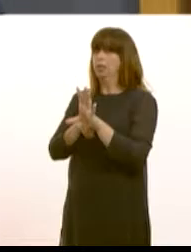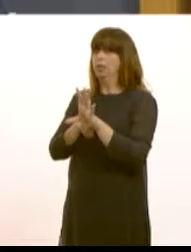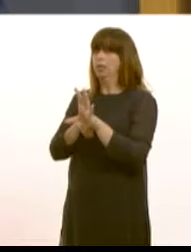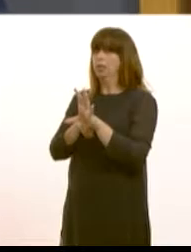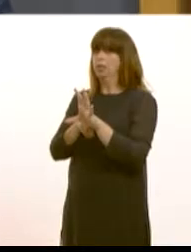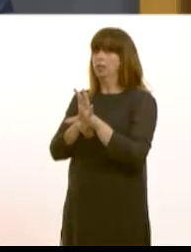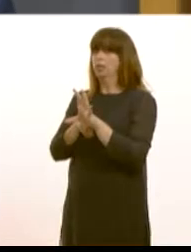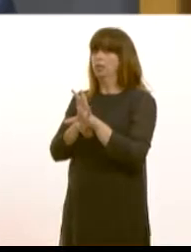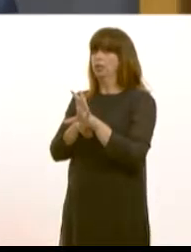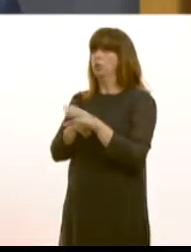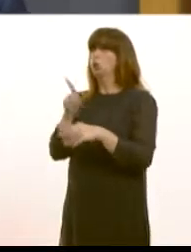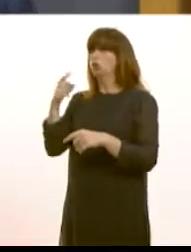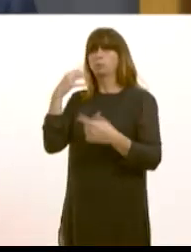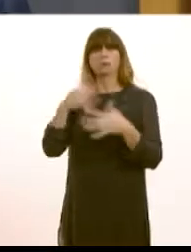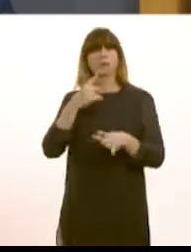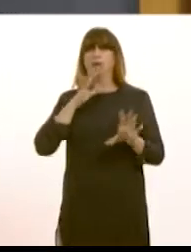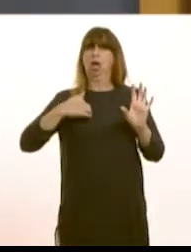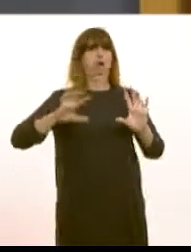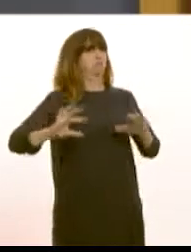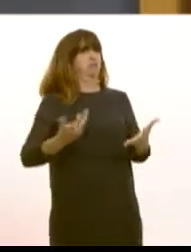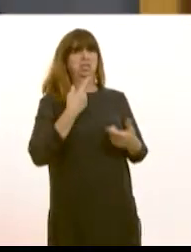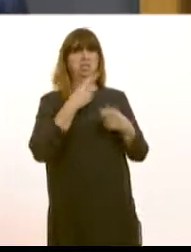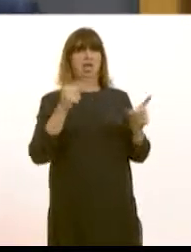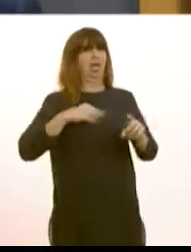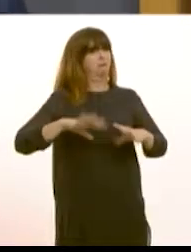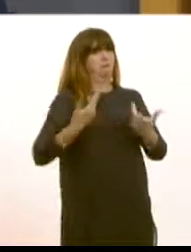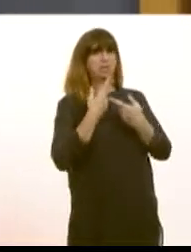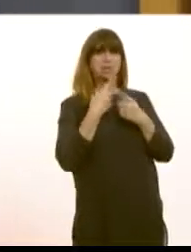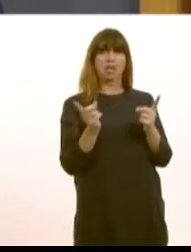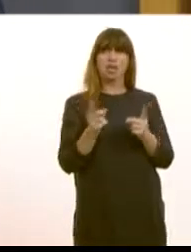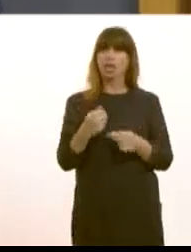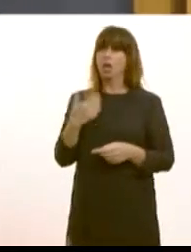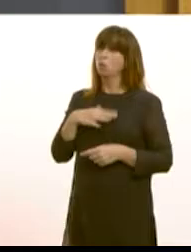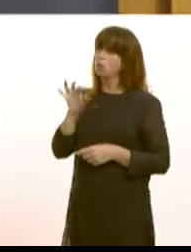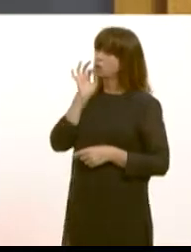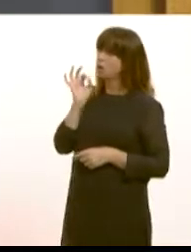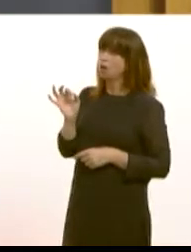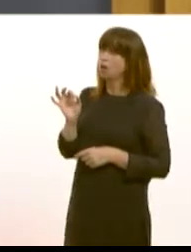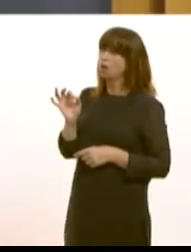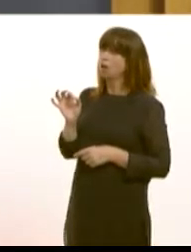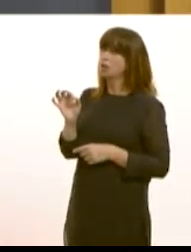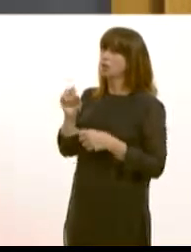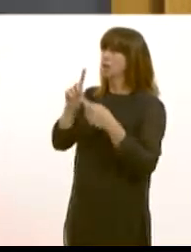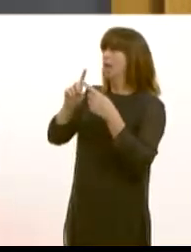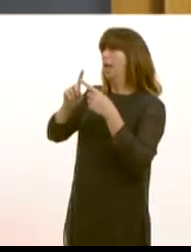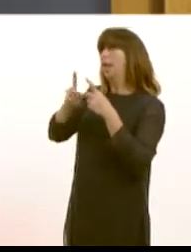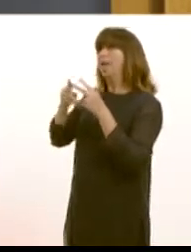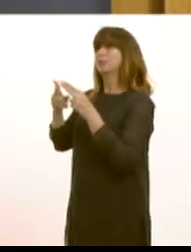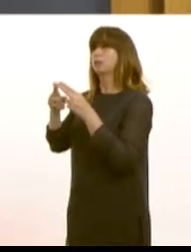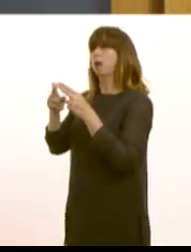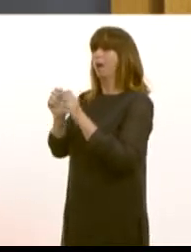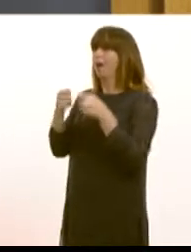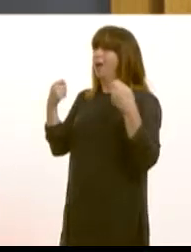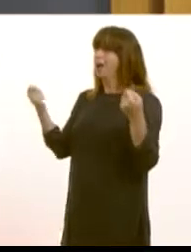which you have subsequently denied So my question is was the editor of the South Wales echo also